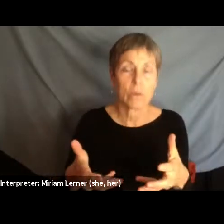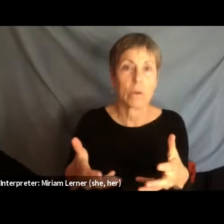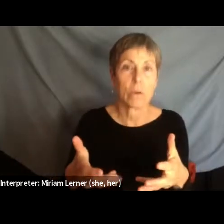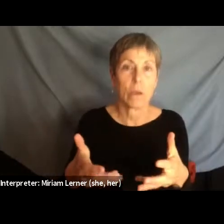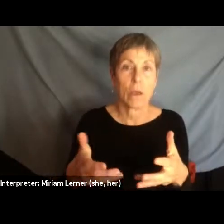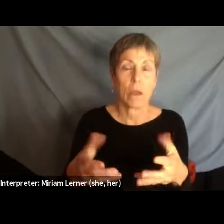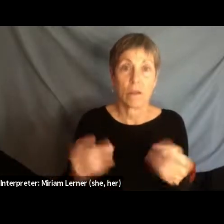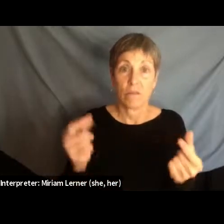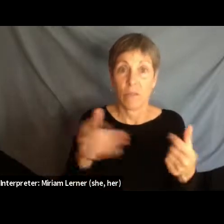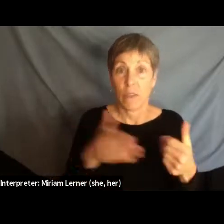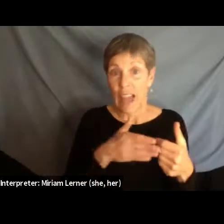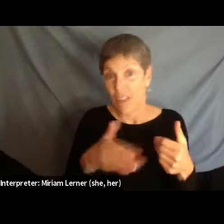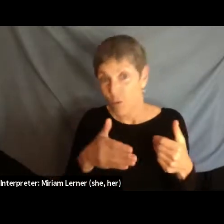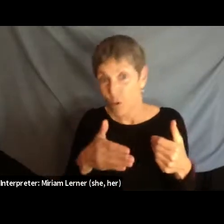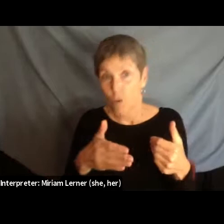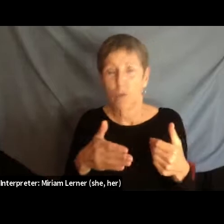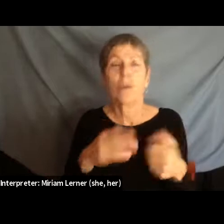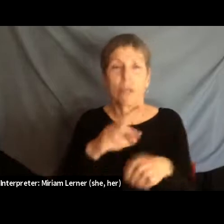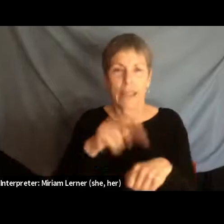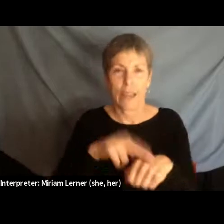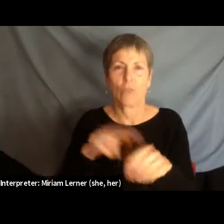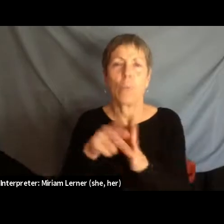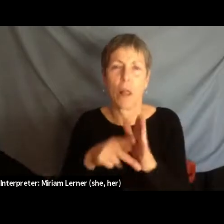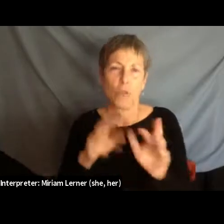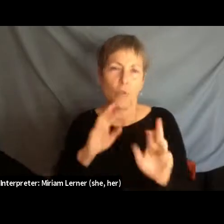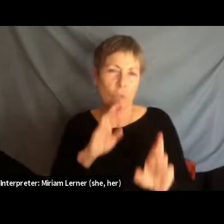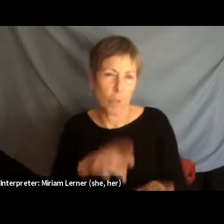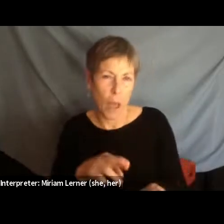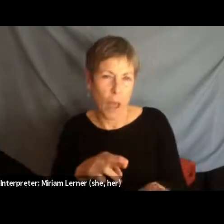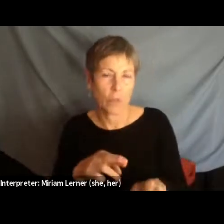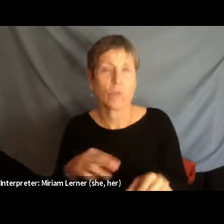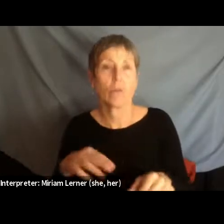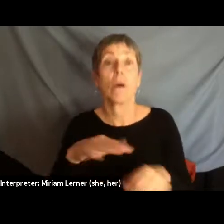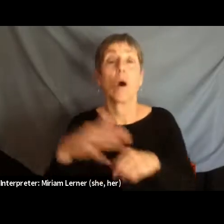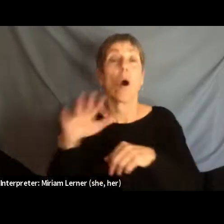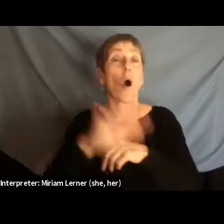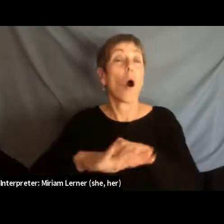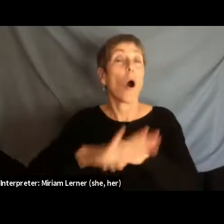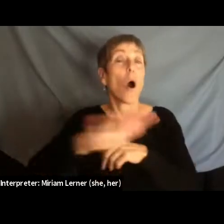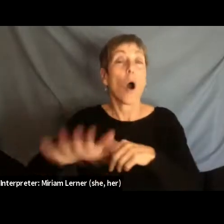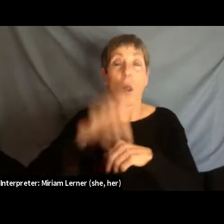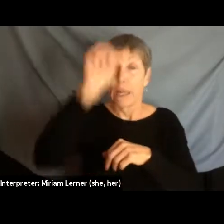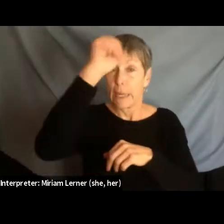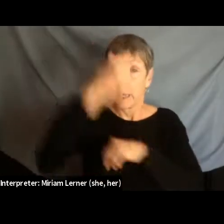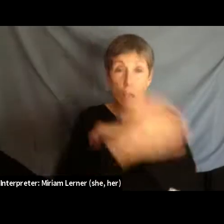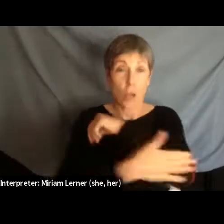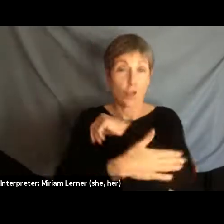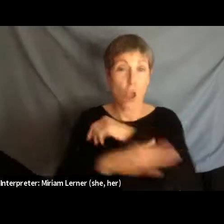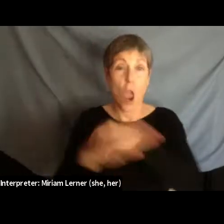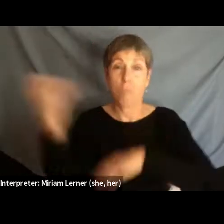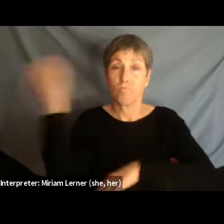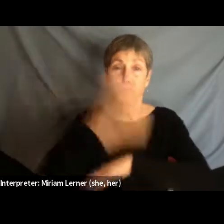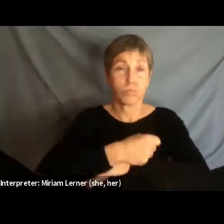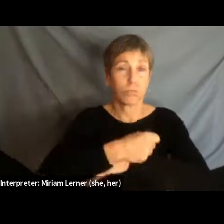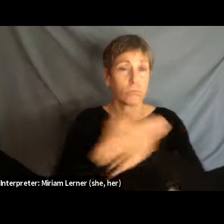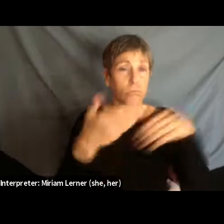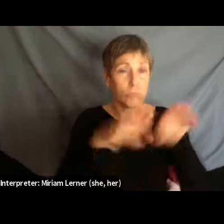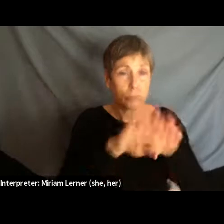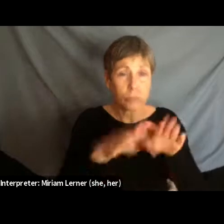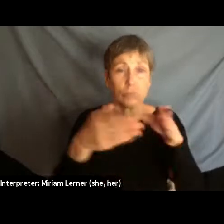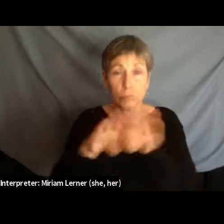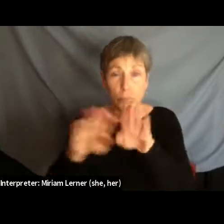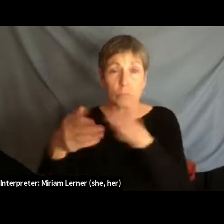policy response in the form of a countrywide lockdown in India that was announced and